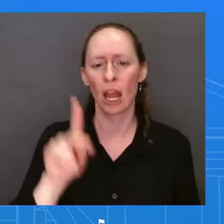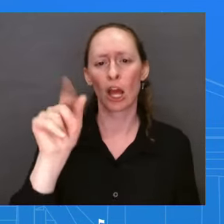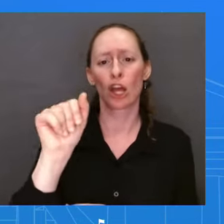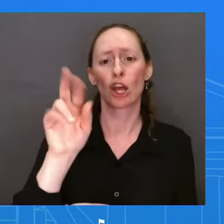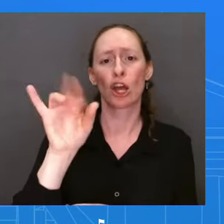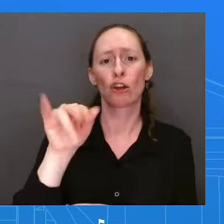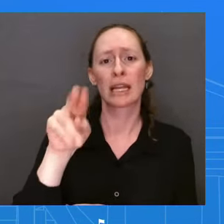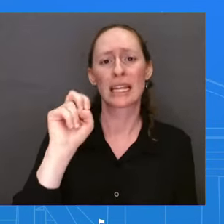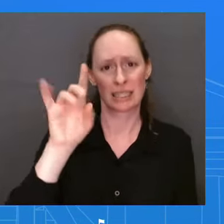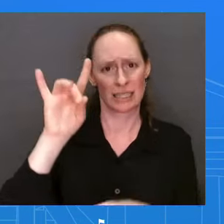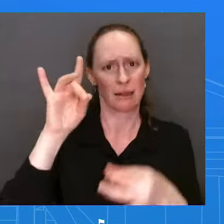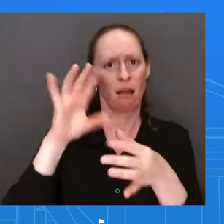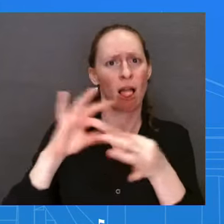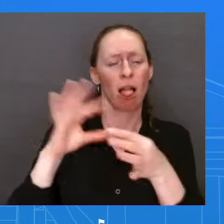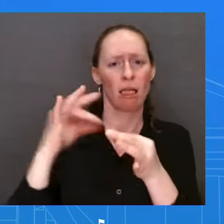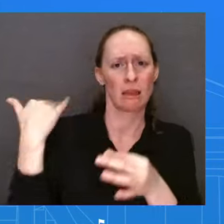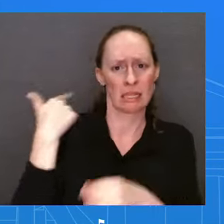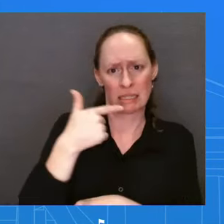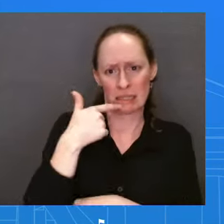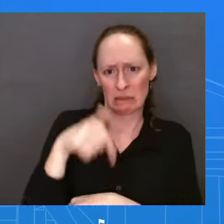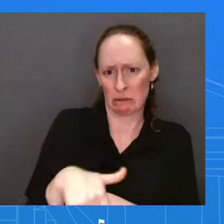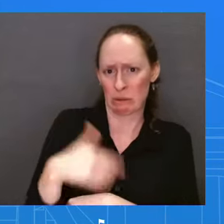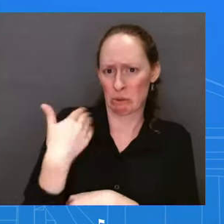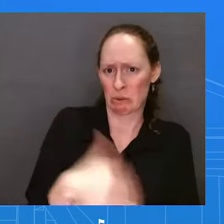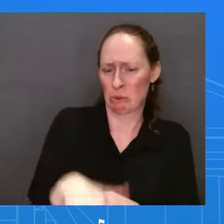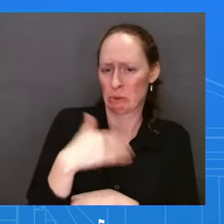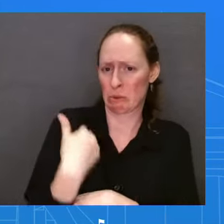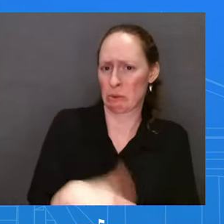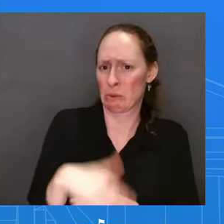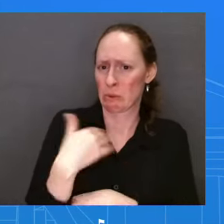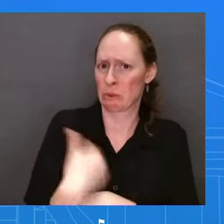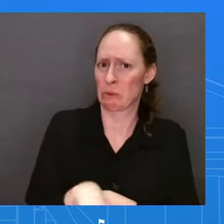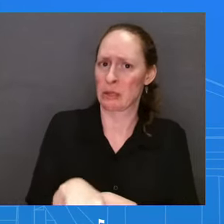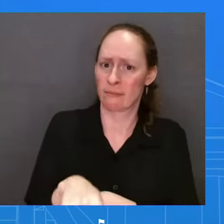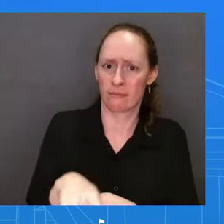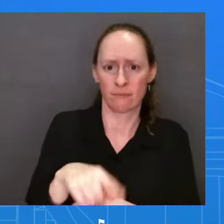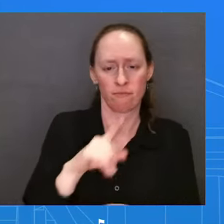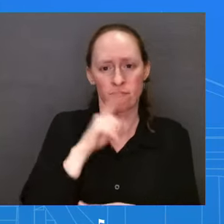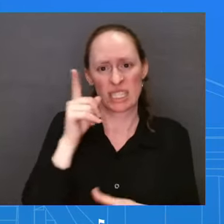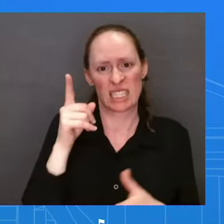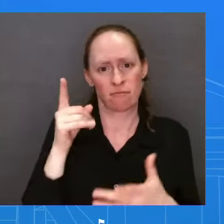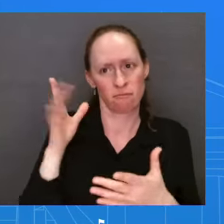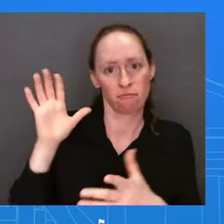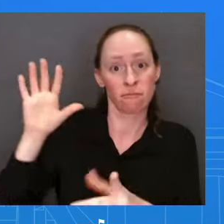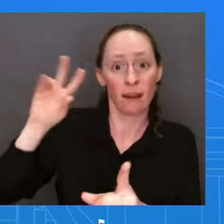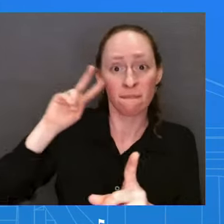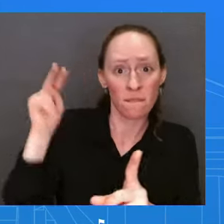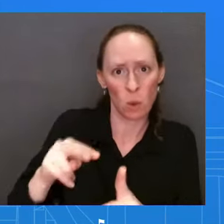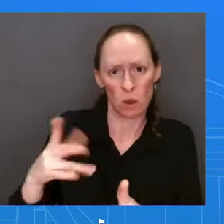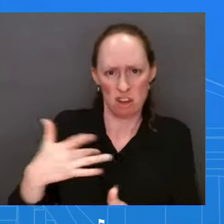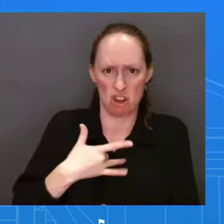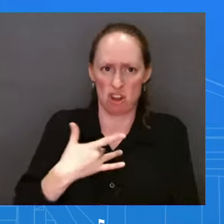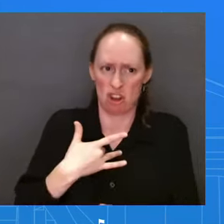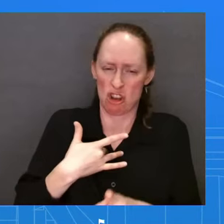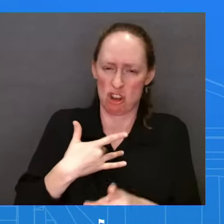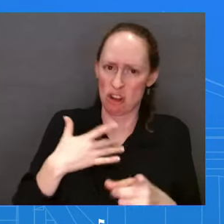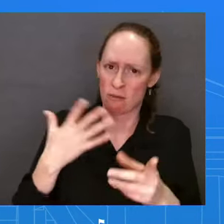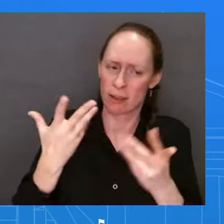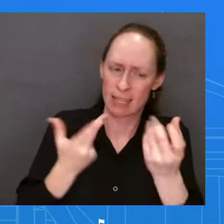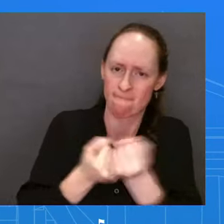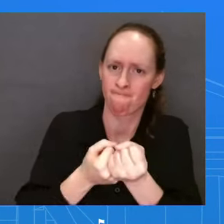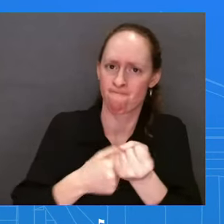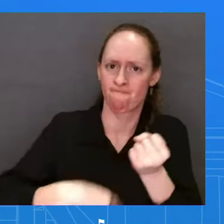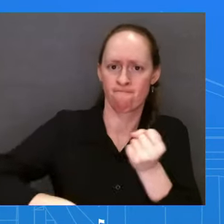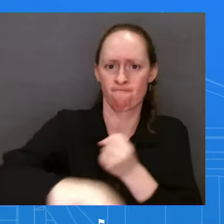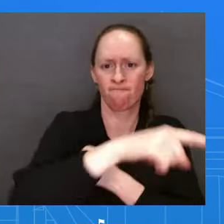obviously building up the speech, to do some of that, to talk a little bit about new specific proposals? Well, look, part of what